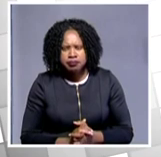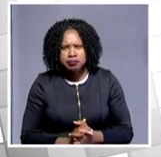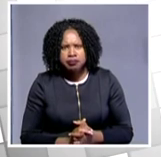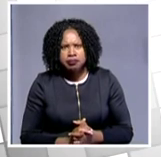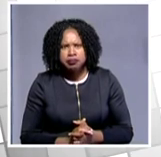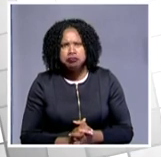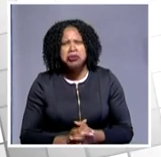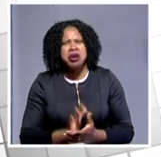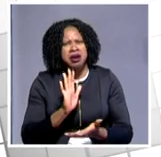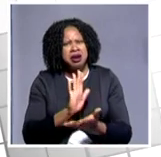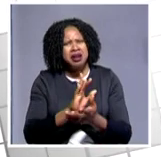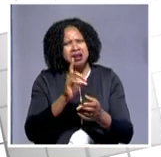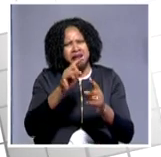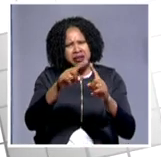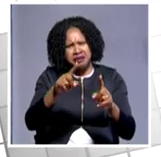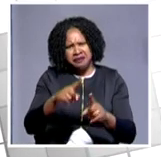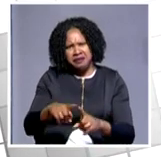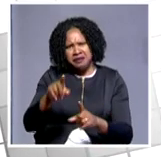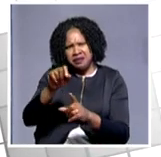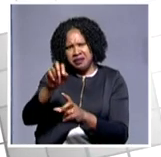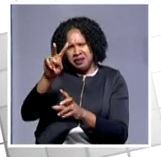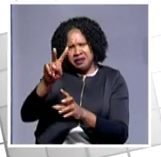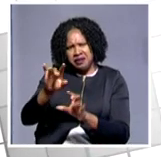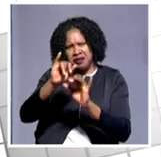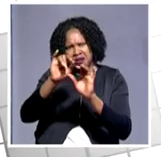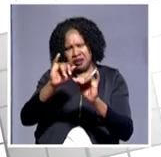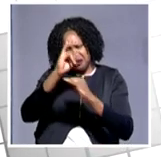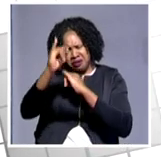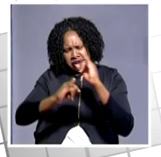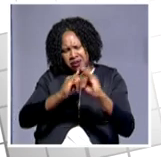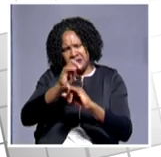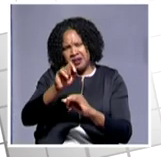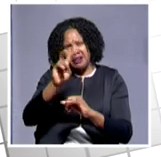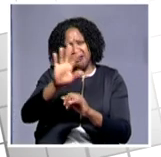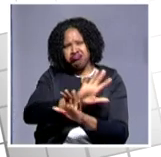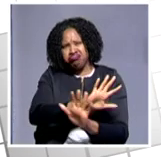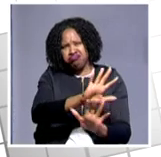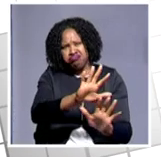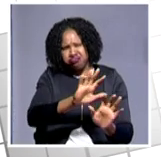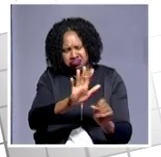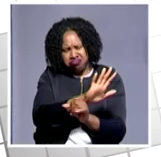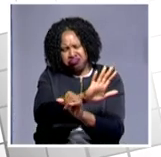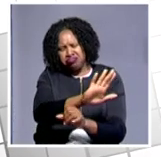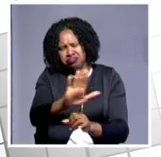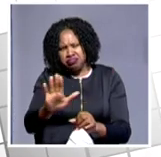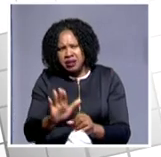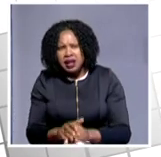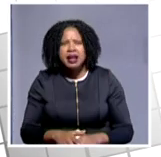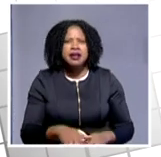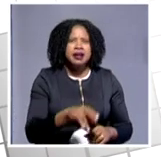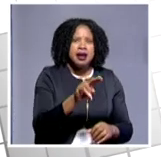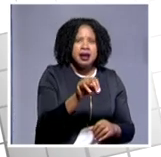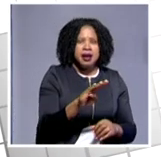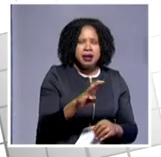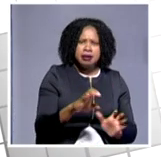Al Jazeera, ENC, and many other. And on the same day, the following day, the MDC had a farewell rally in